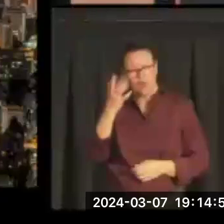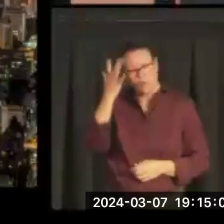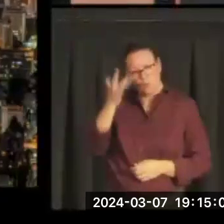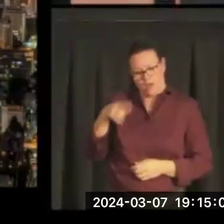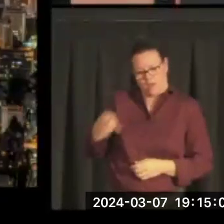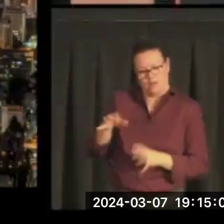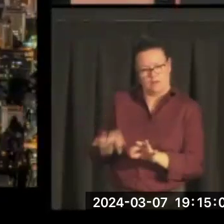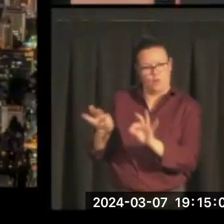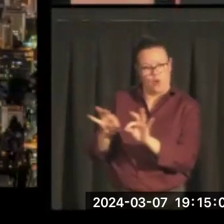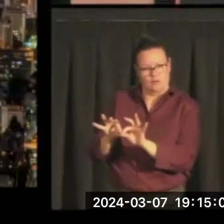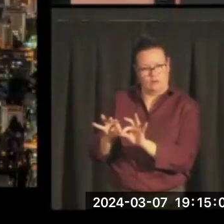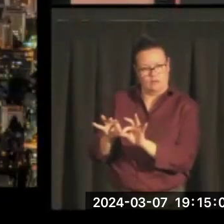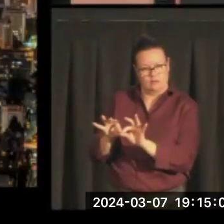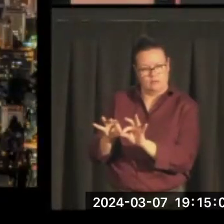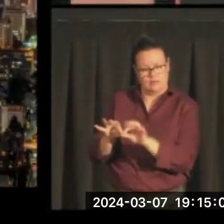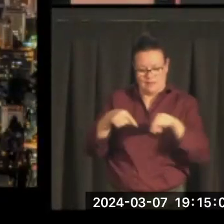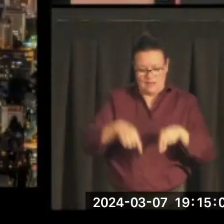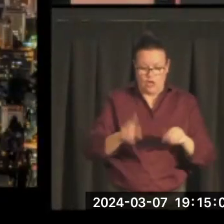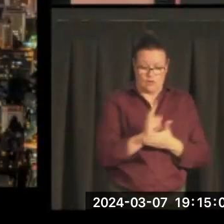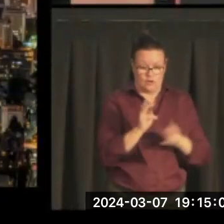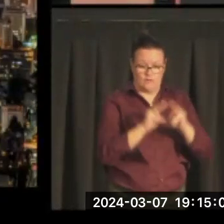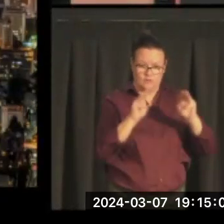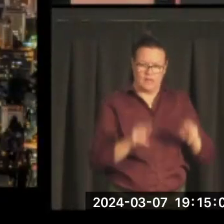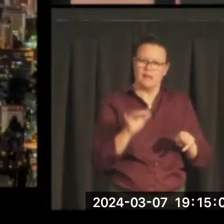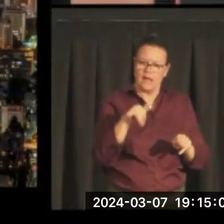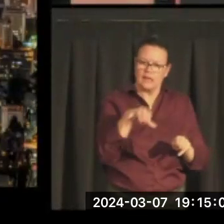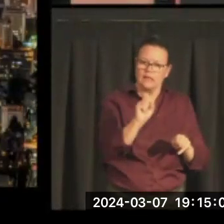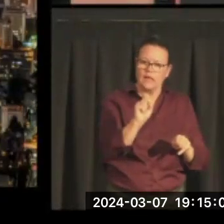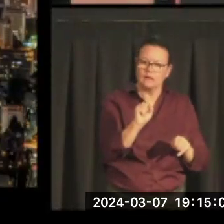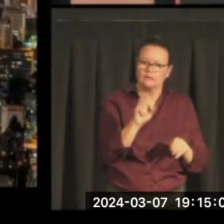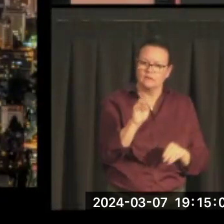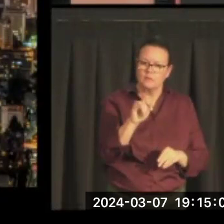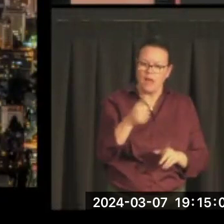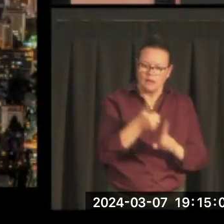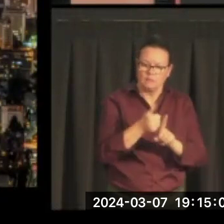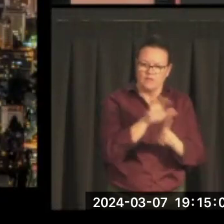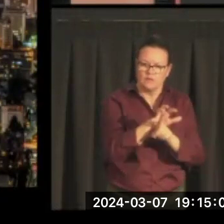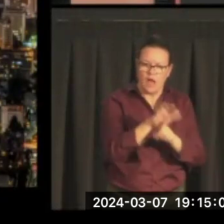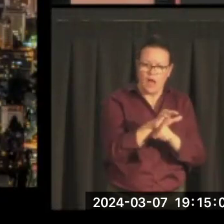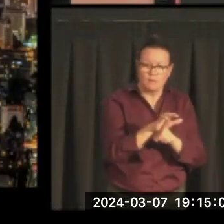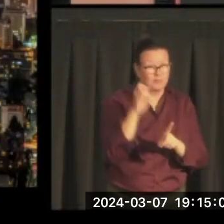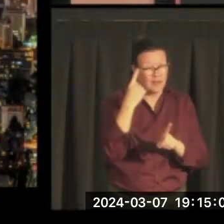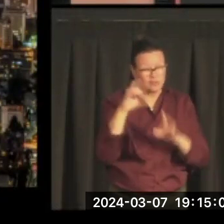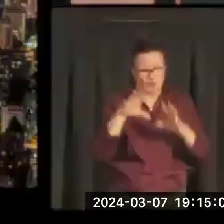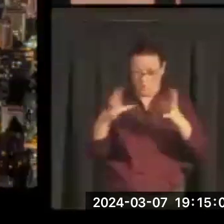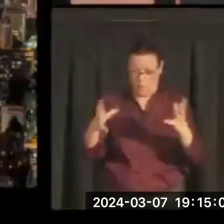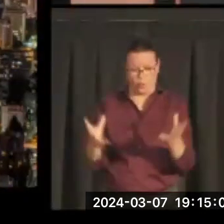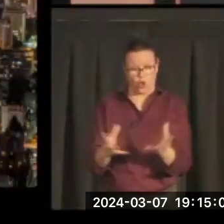that goes far, far beyond the University of Montana and Montana and America, for that matter.